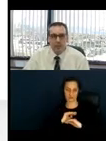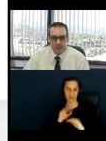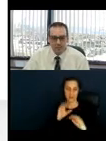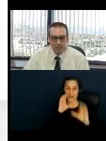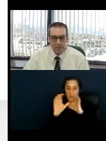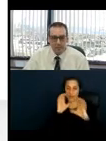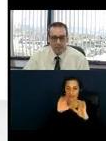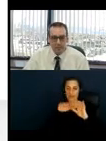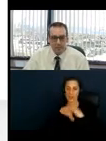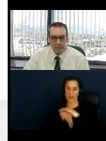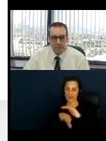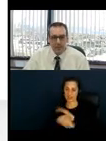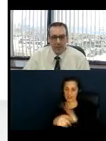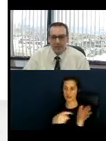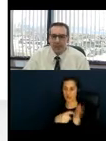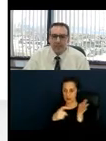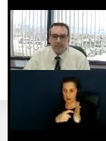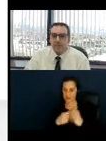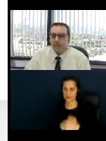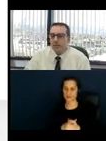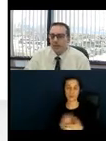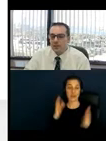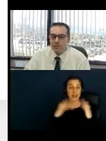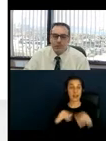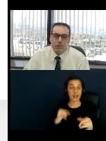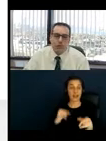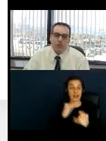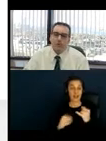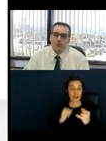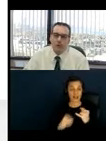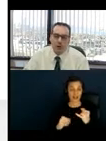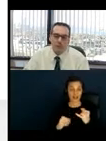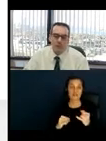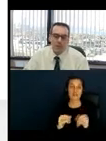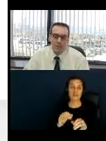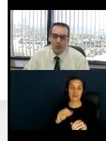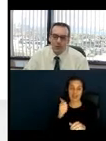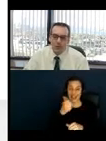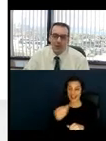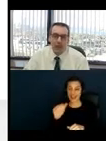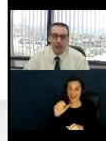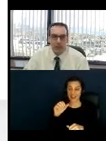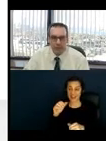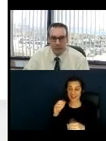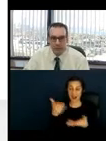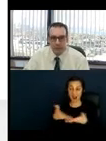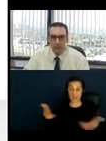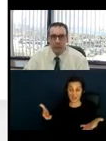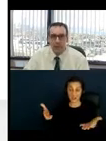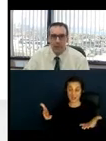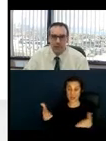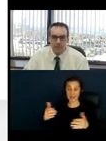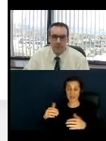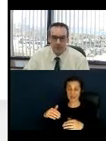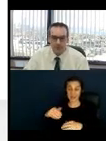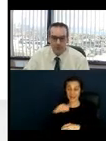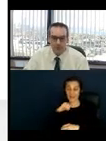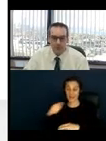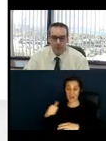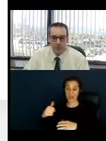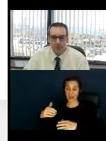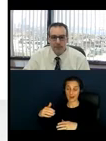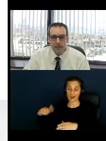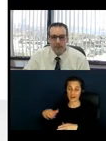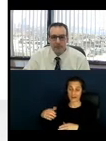patrons who are visiting. And the last thing to mention here is to ensure that protruding objects do not project out into the accessible route.